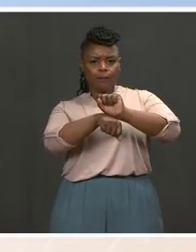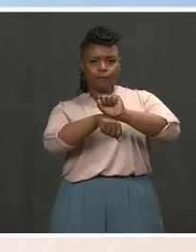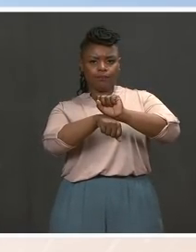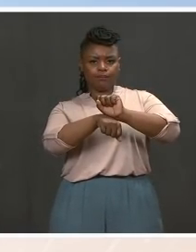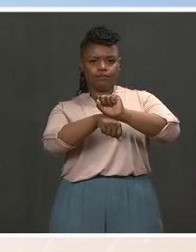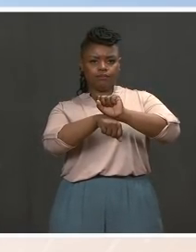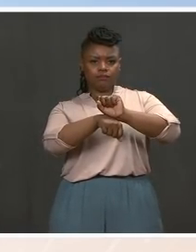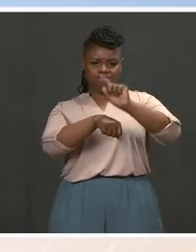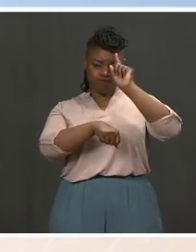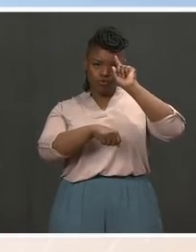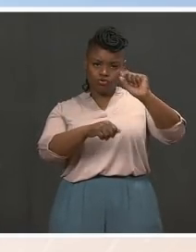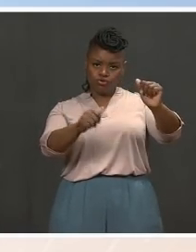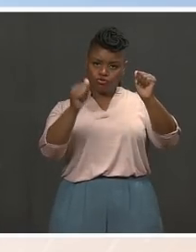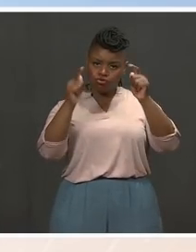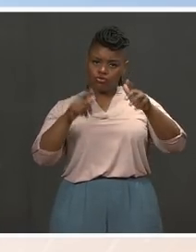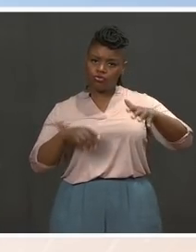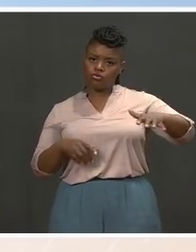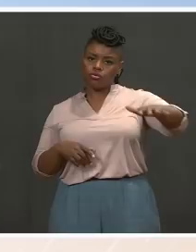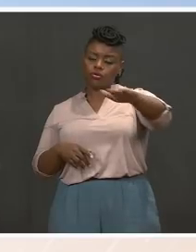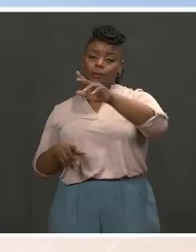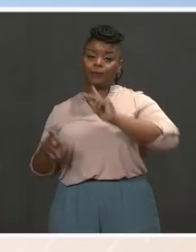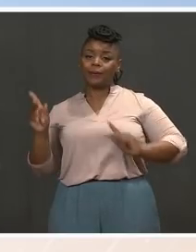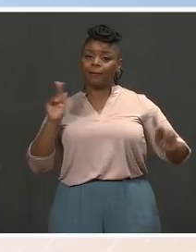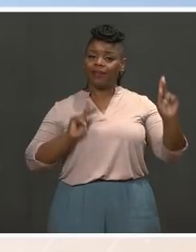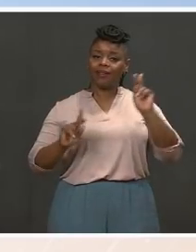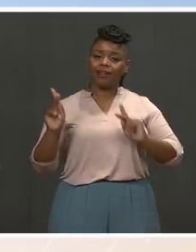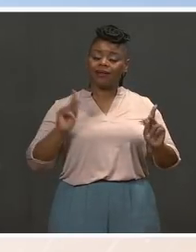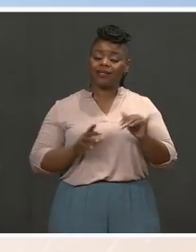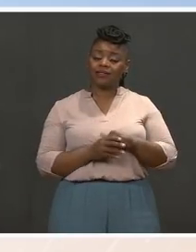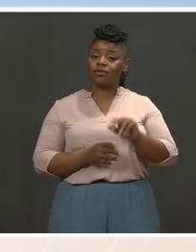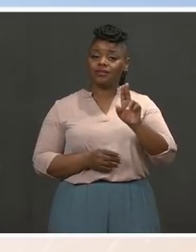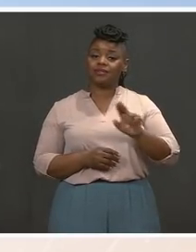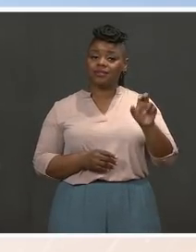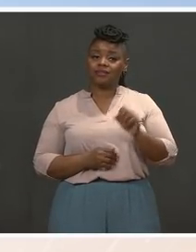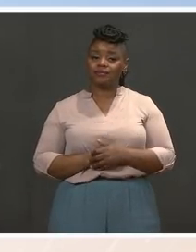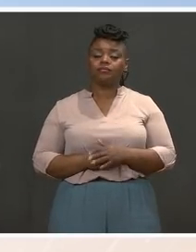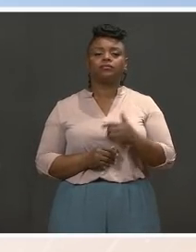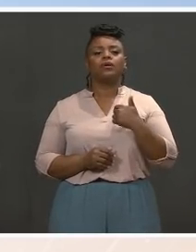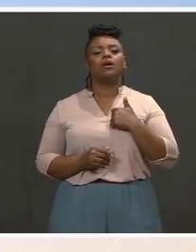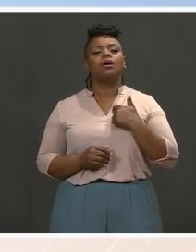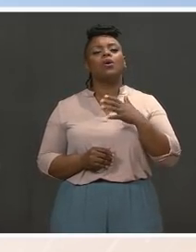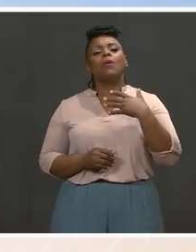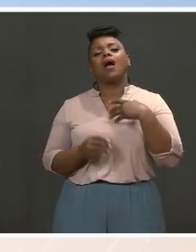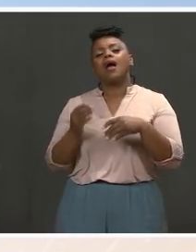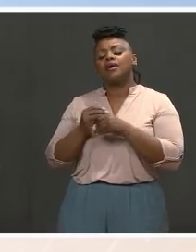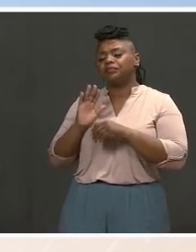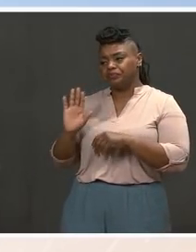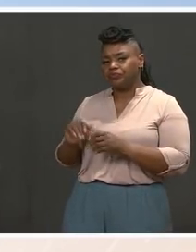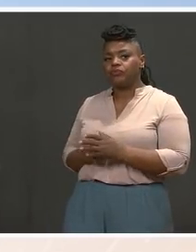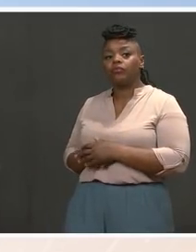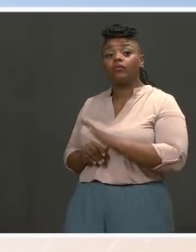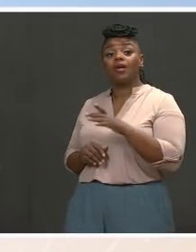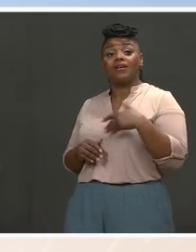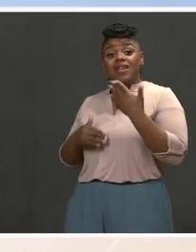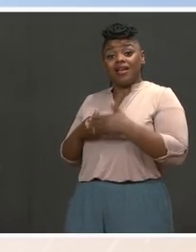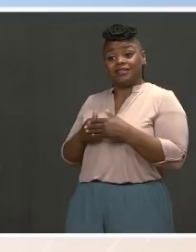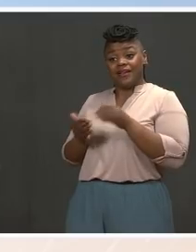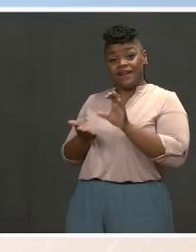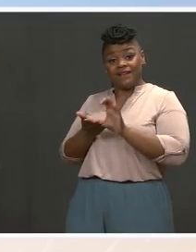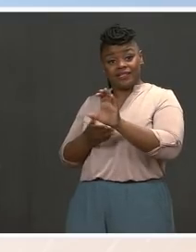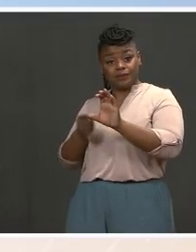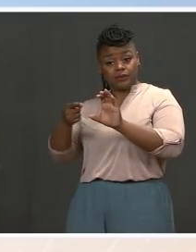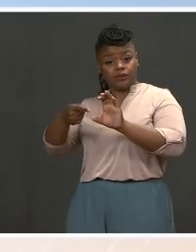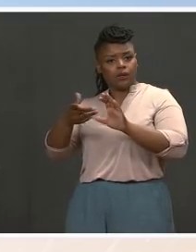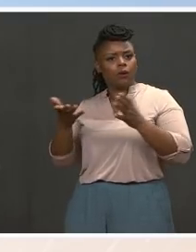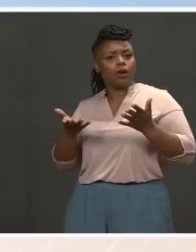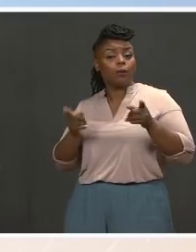across these United States. Yeah, I guess what I was just going to add to that is that, right, this next package is really about investing in our future and